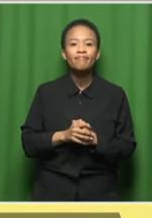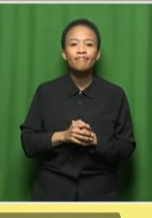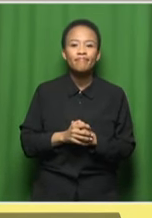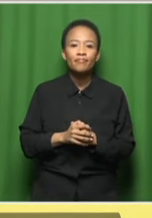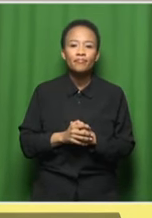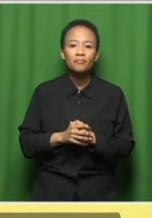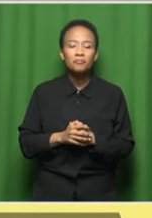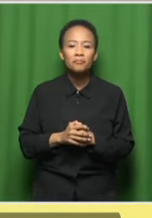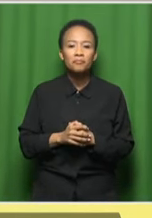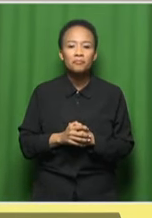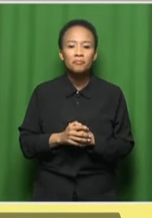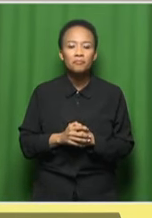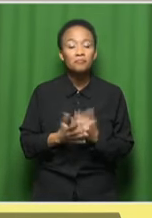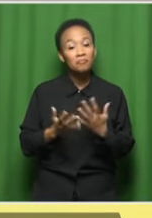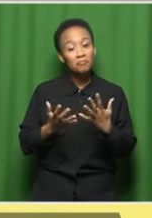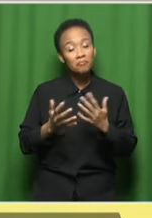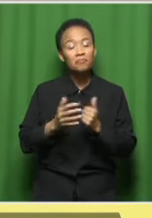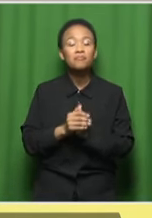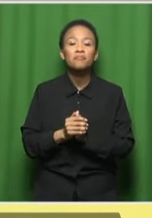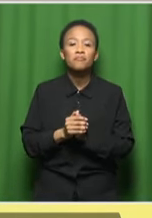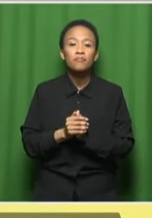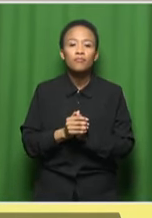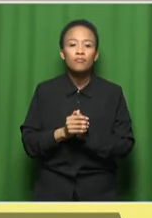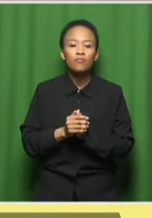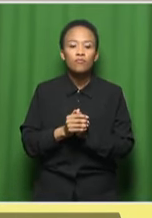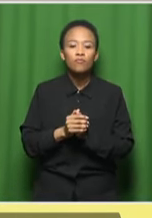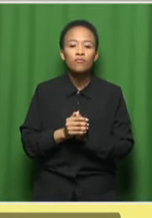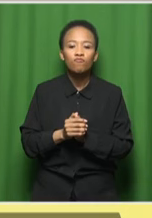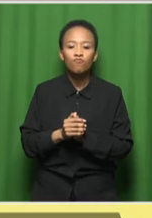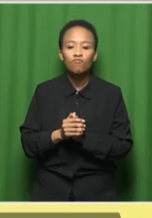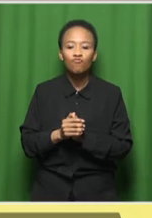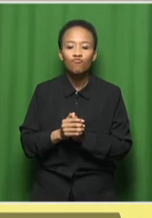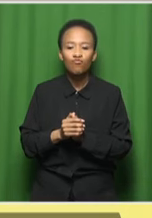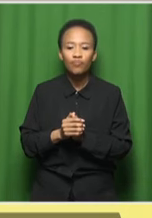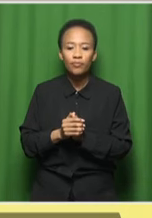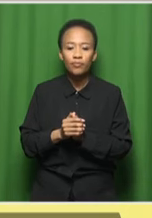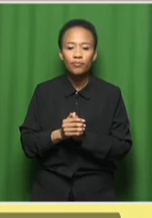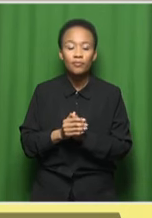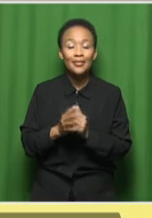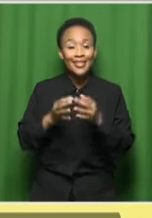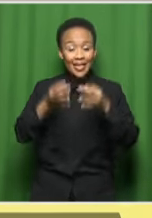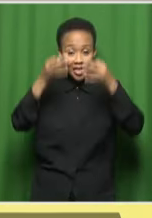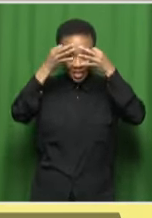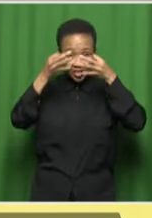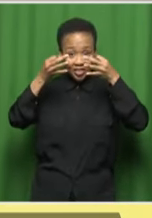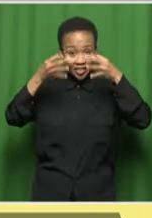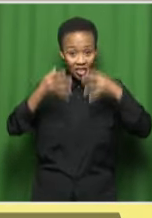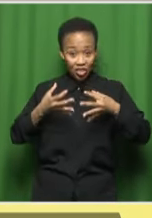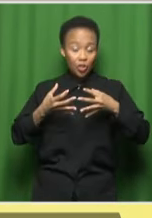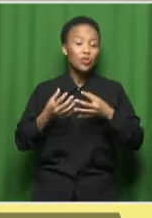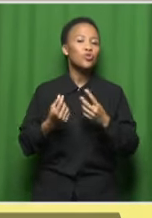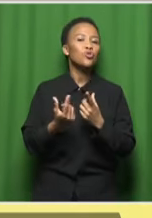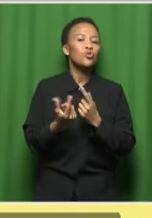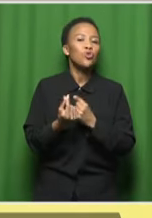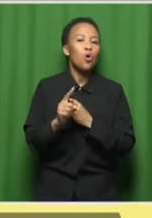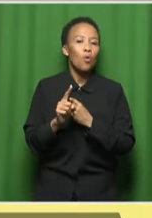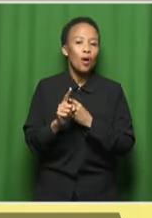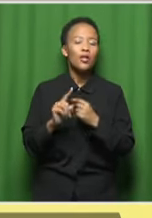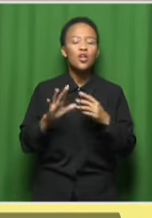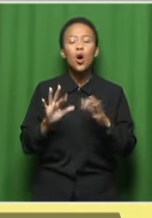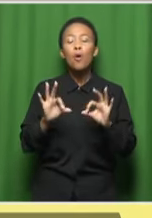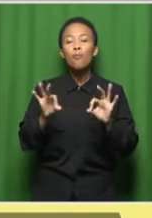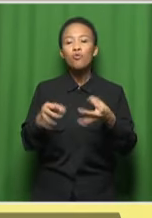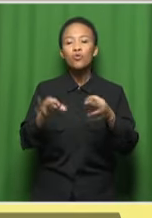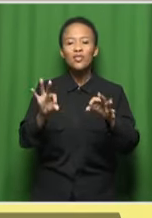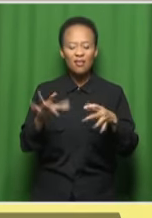putting it online, I think the decision to do that is to keep the music alive,